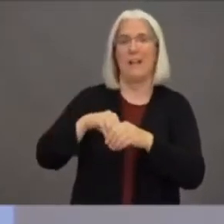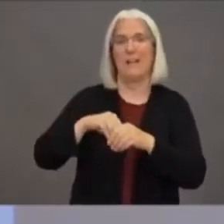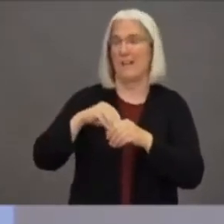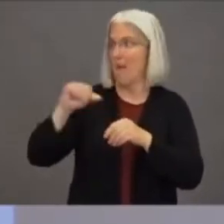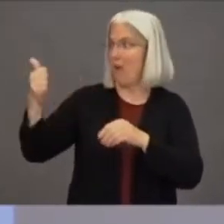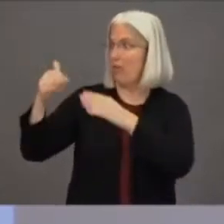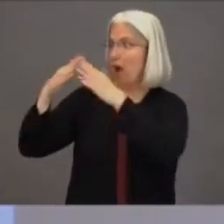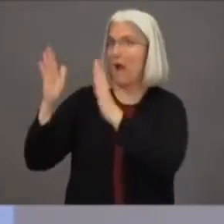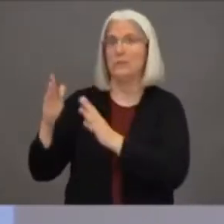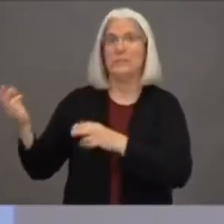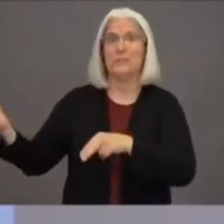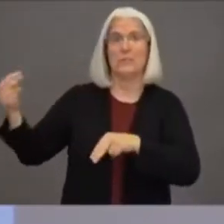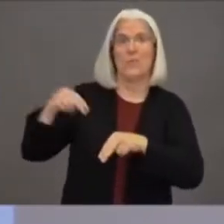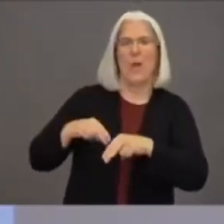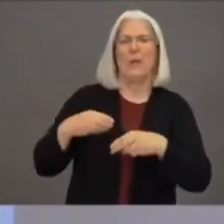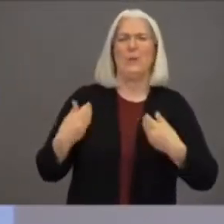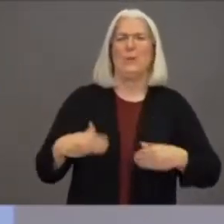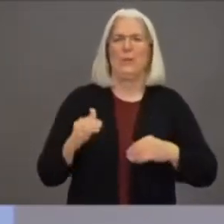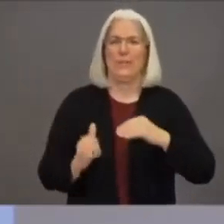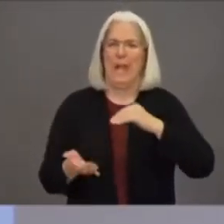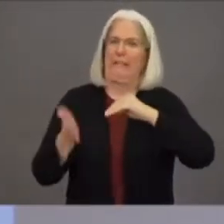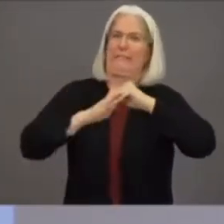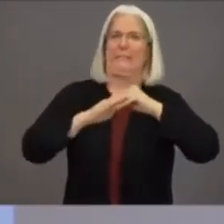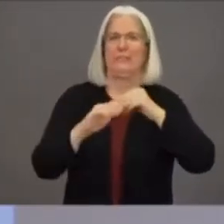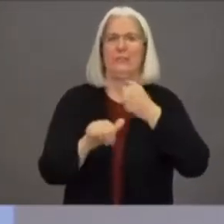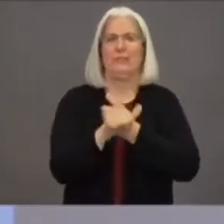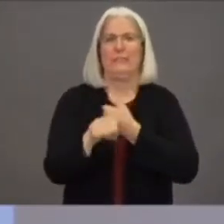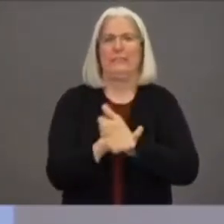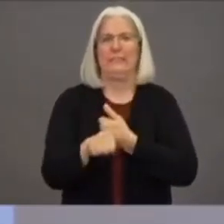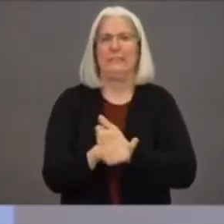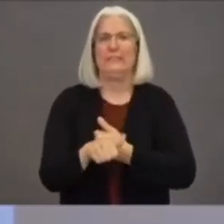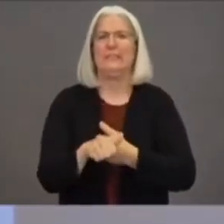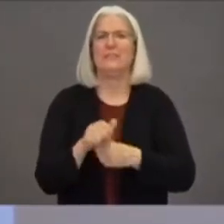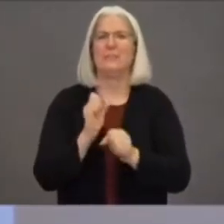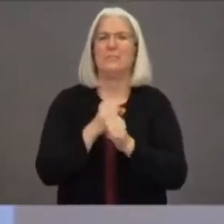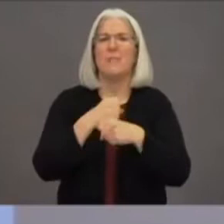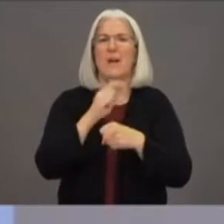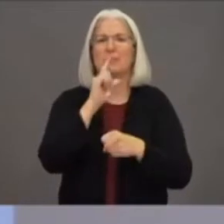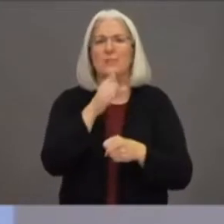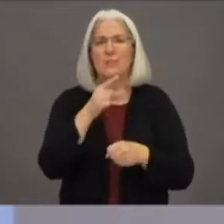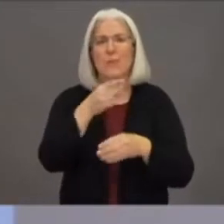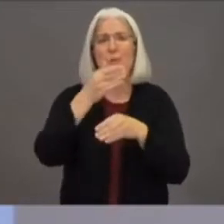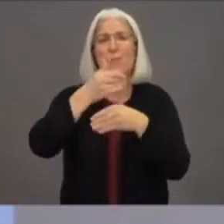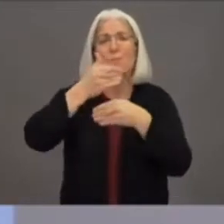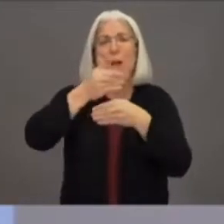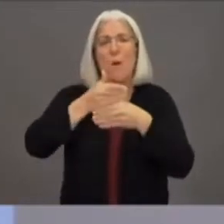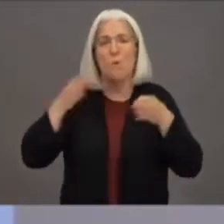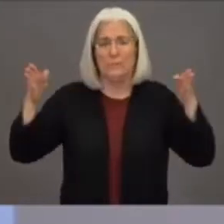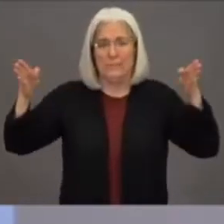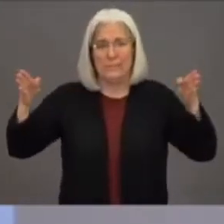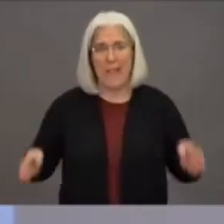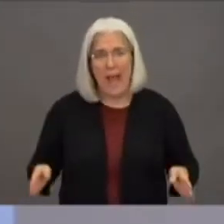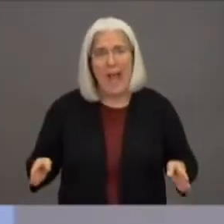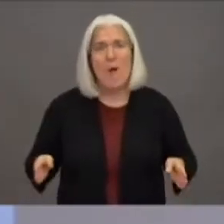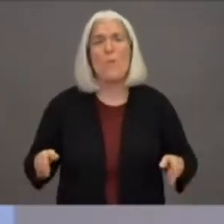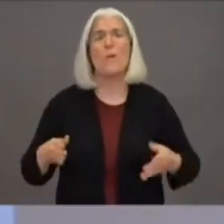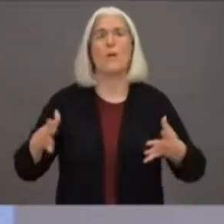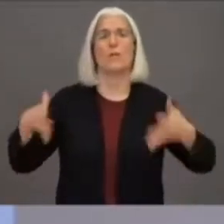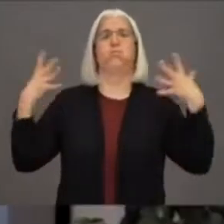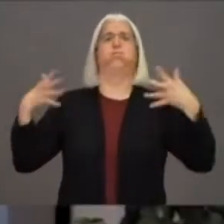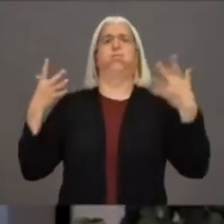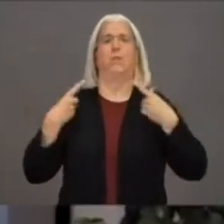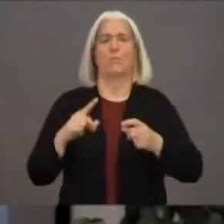fresh air to flow through the vehicle, which will decrease the chances of contracting COVID-19. Thank you.